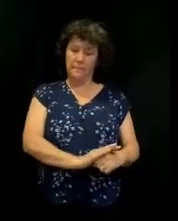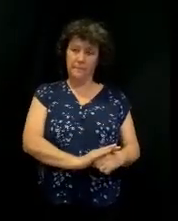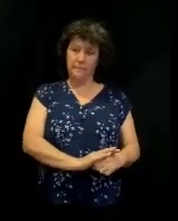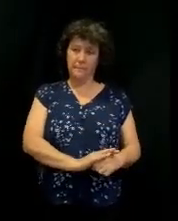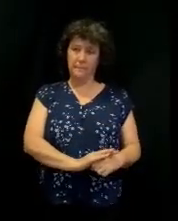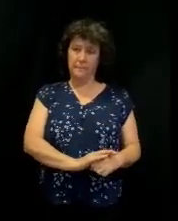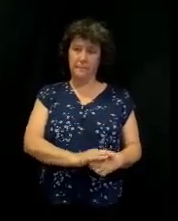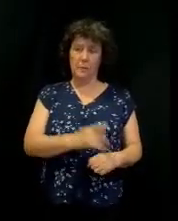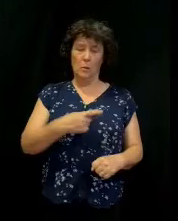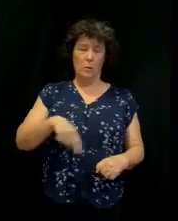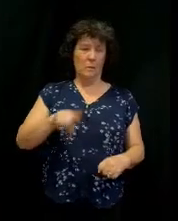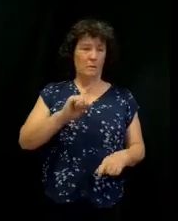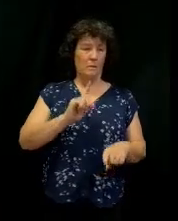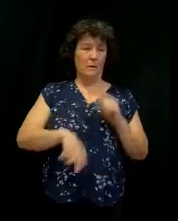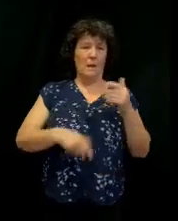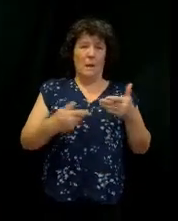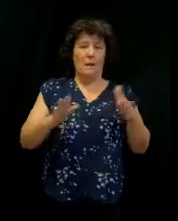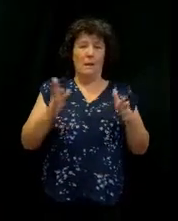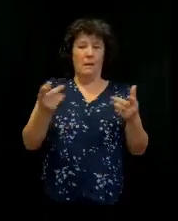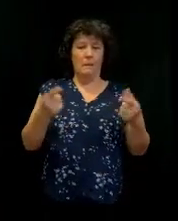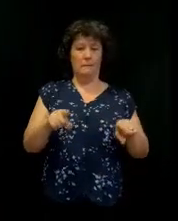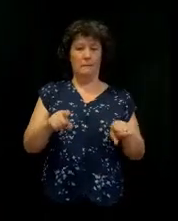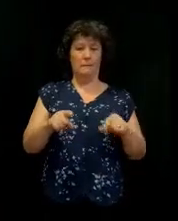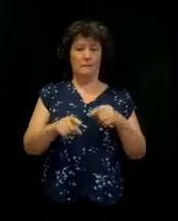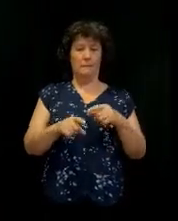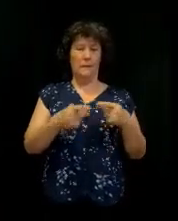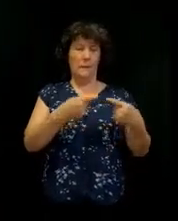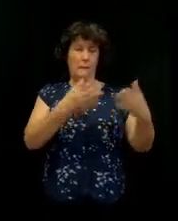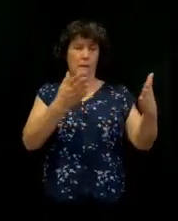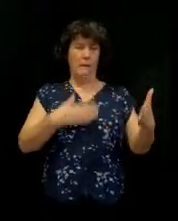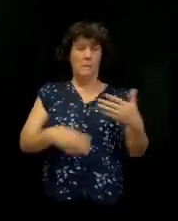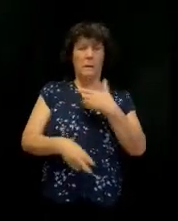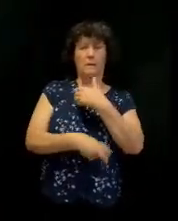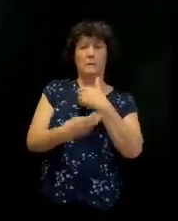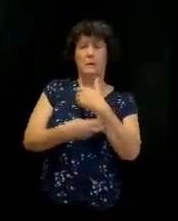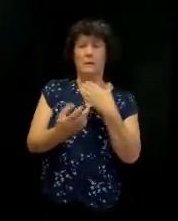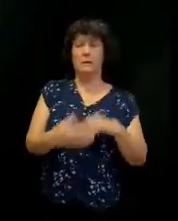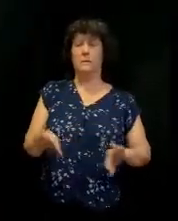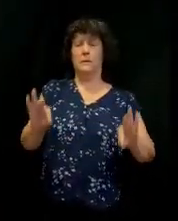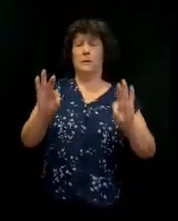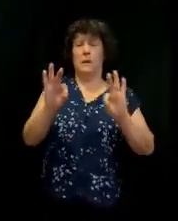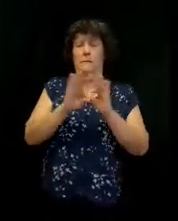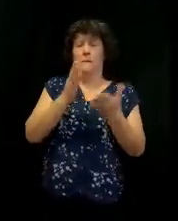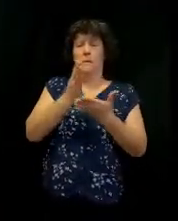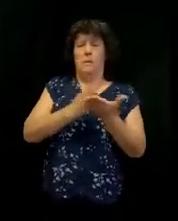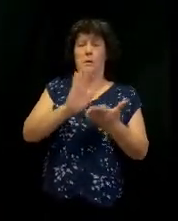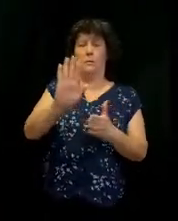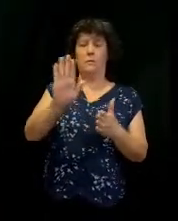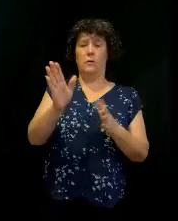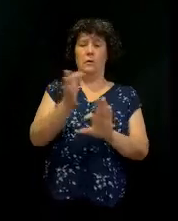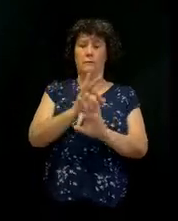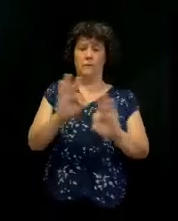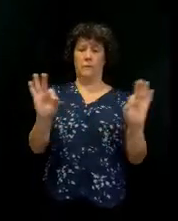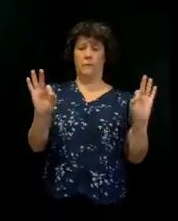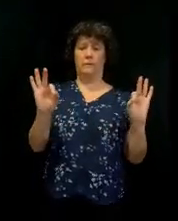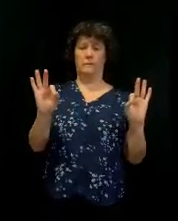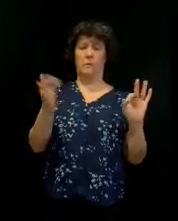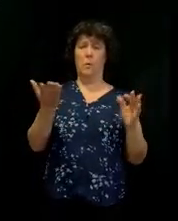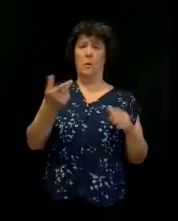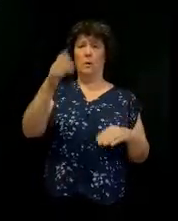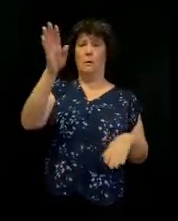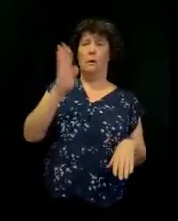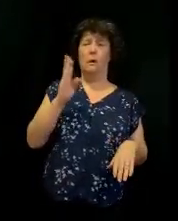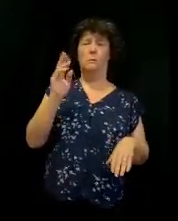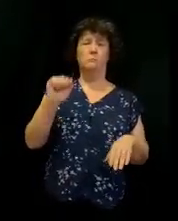We can't let that happen. The enemy will steal away a very important piece of your deliverance and what God is going to use to